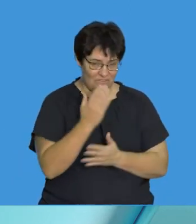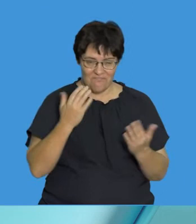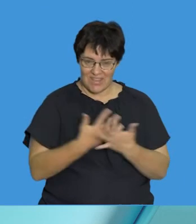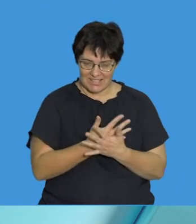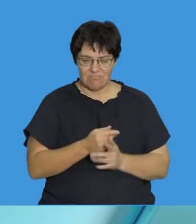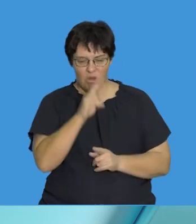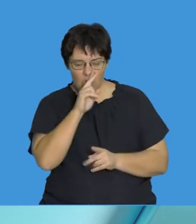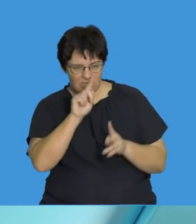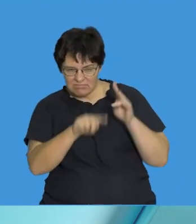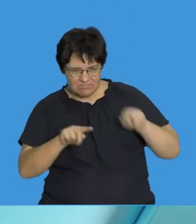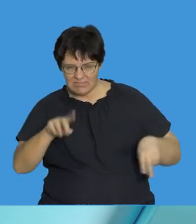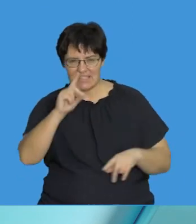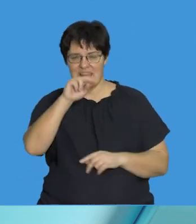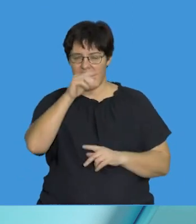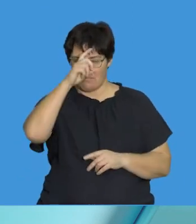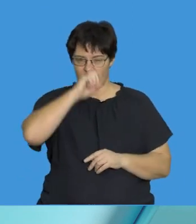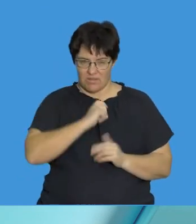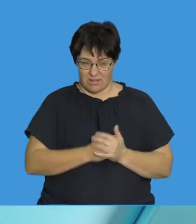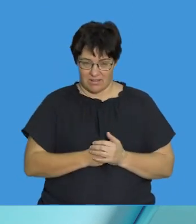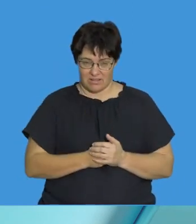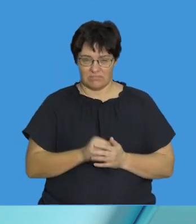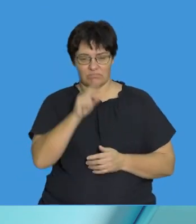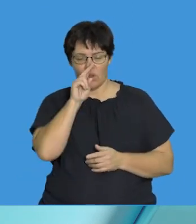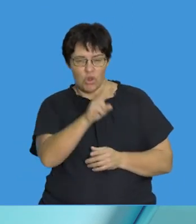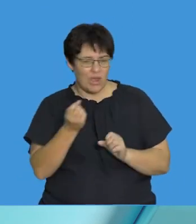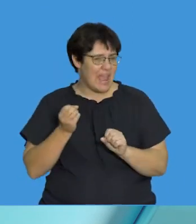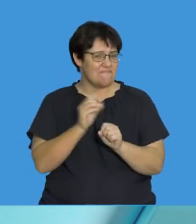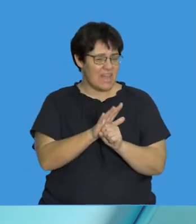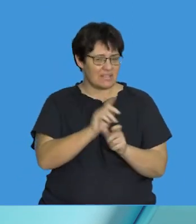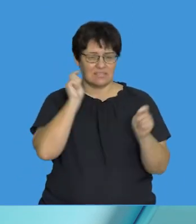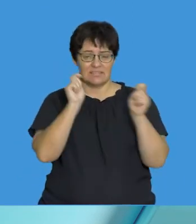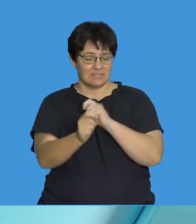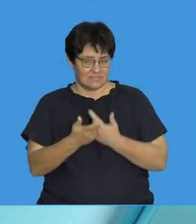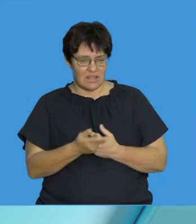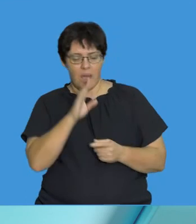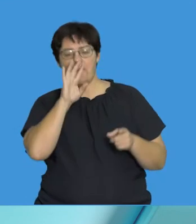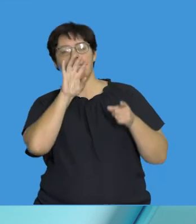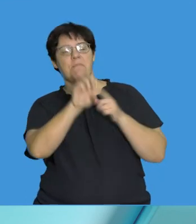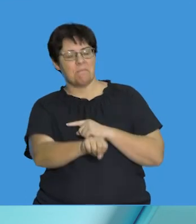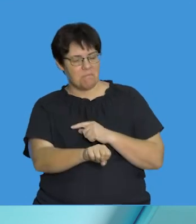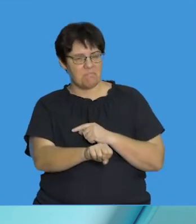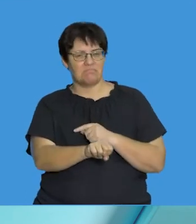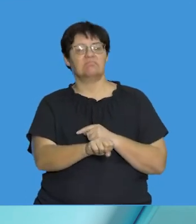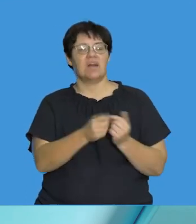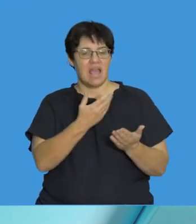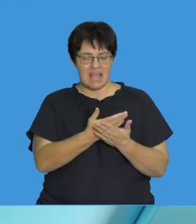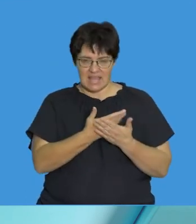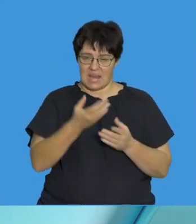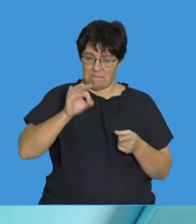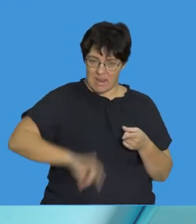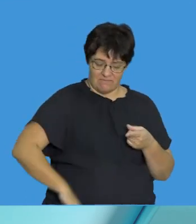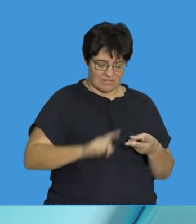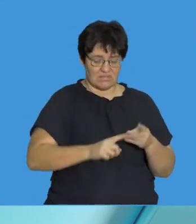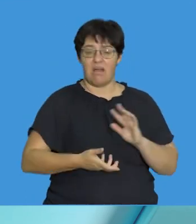through the segment, we've tried to look at DNA profiling, we've looked at the effects of mutations, and we've recognised that mutations